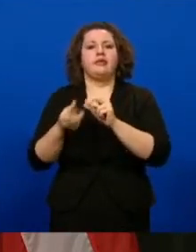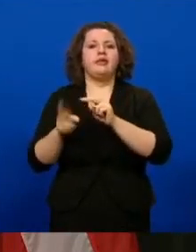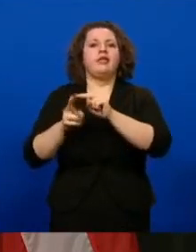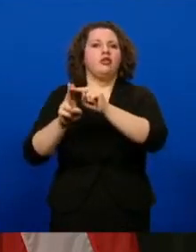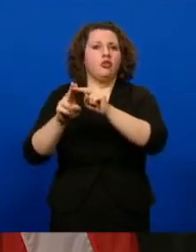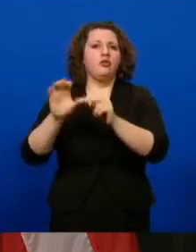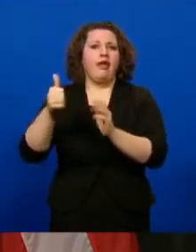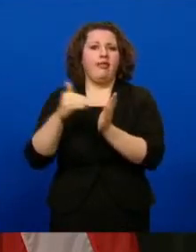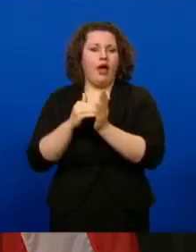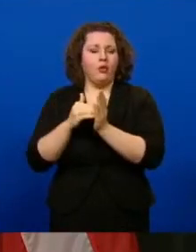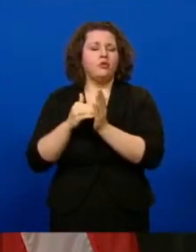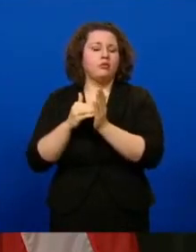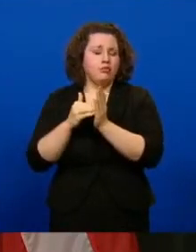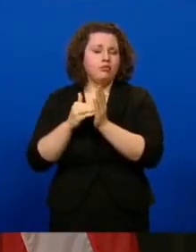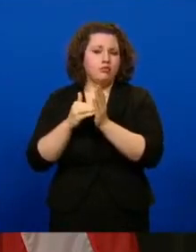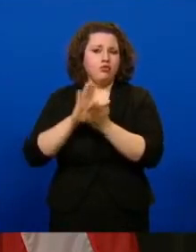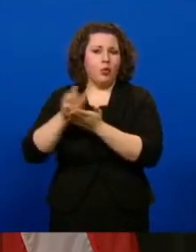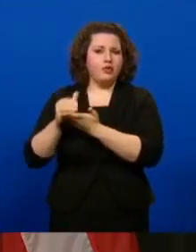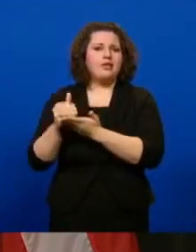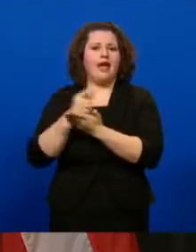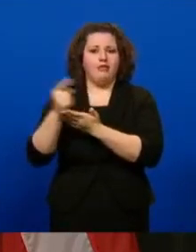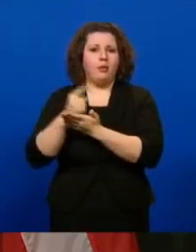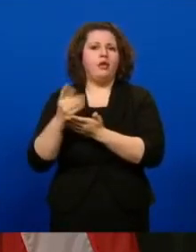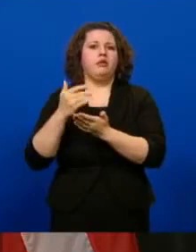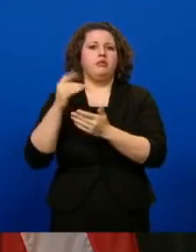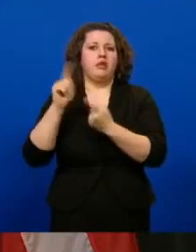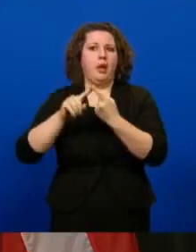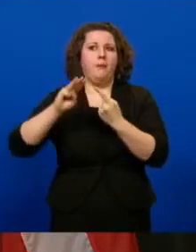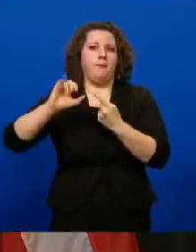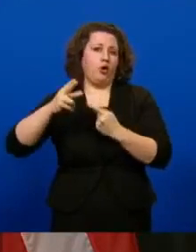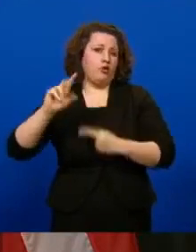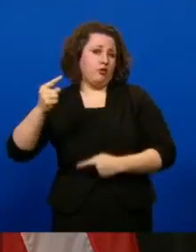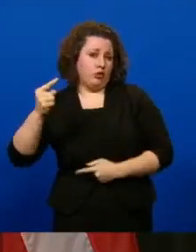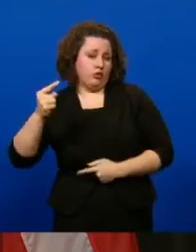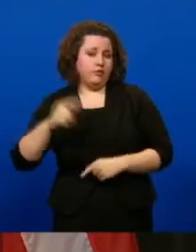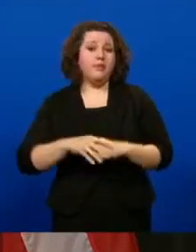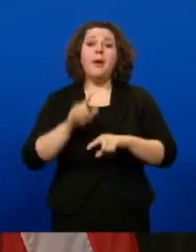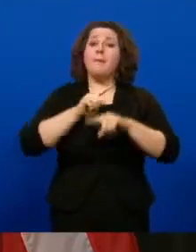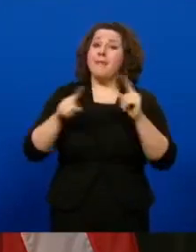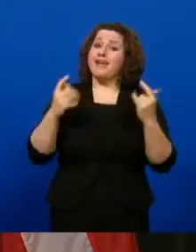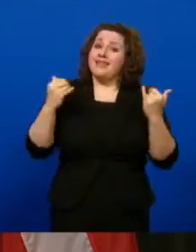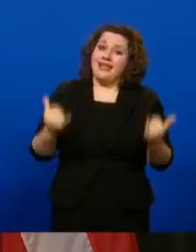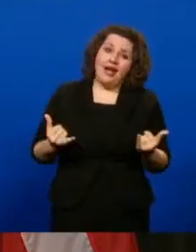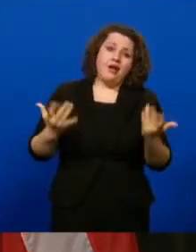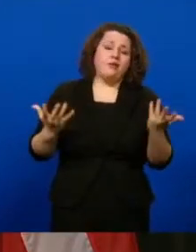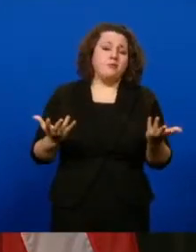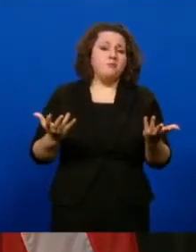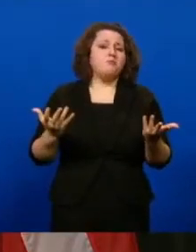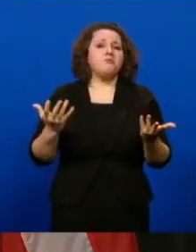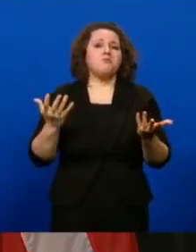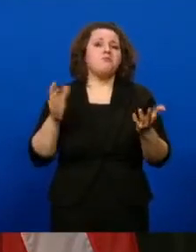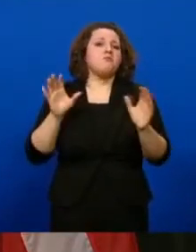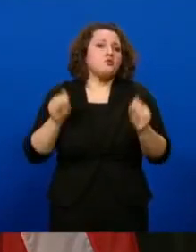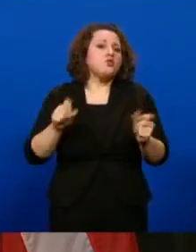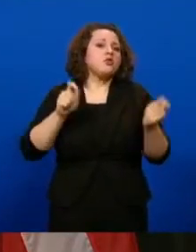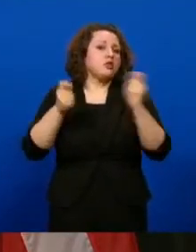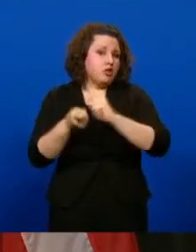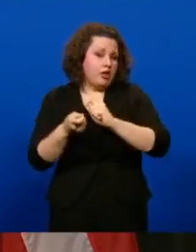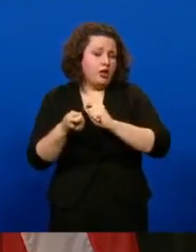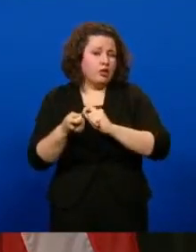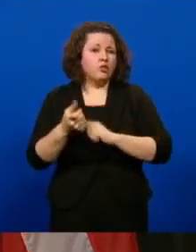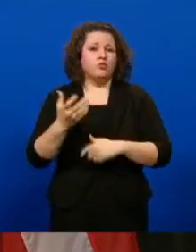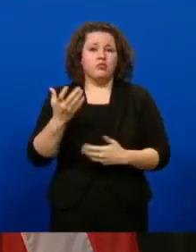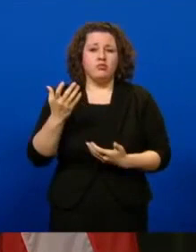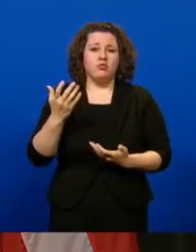,000 doses each consecutive week through March 1st. But, you know, that could now change as plans